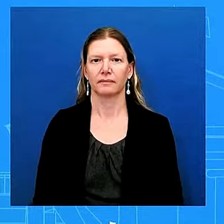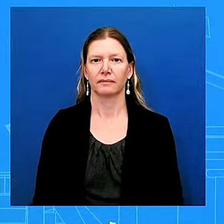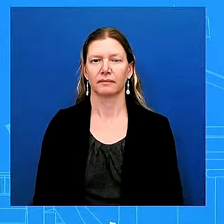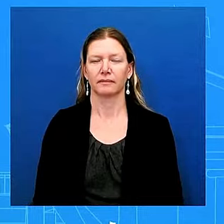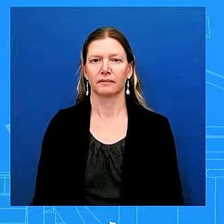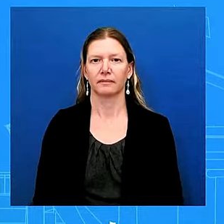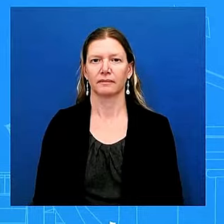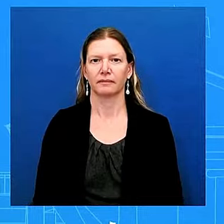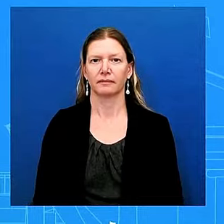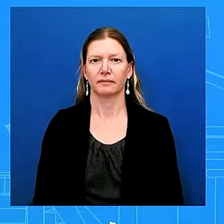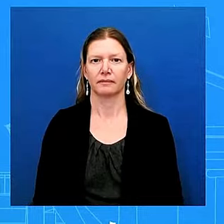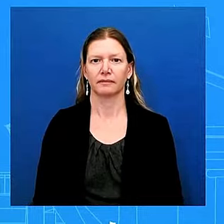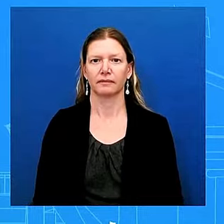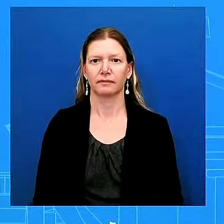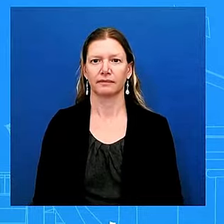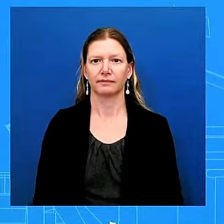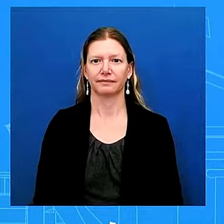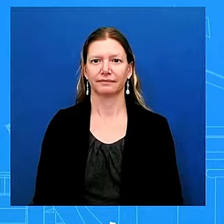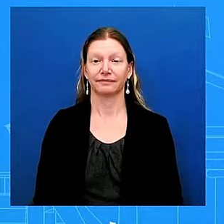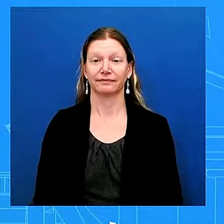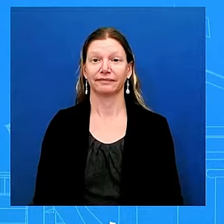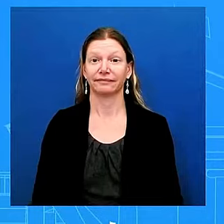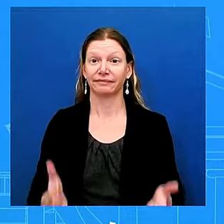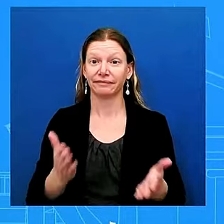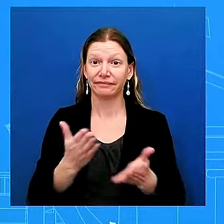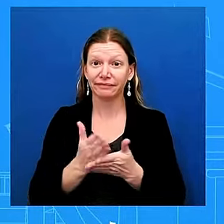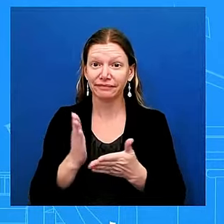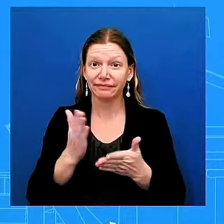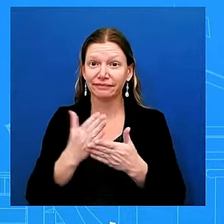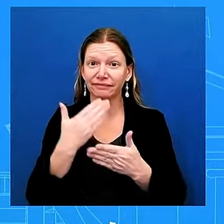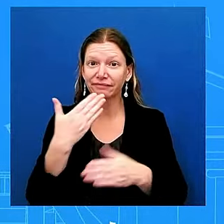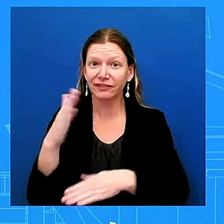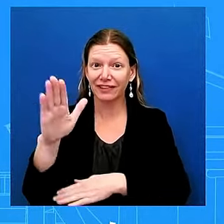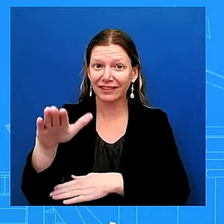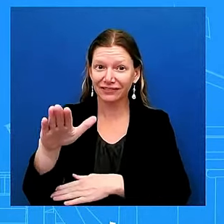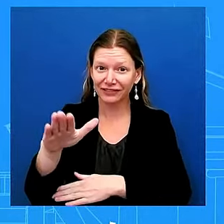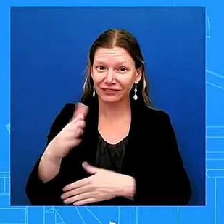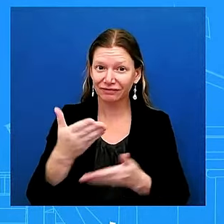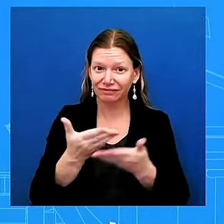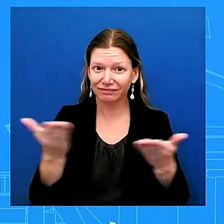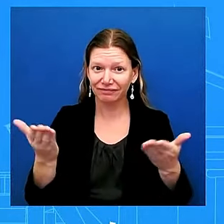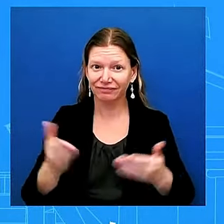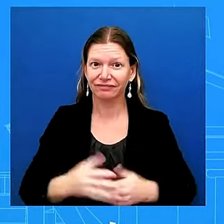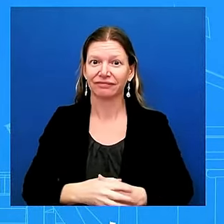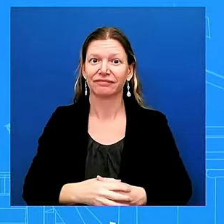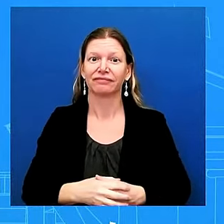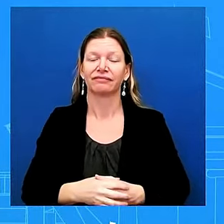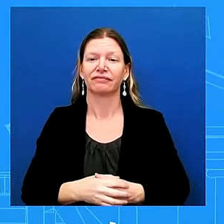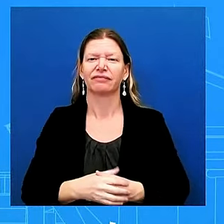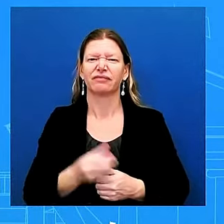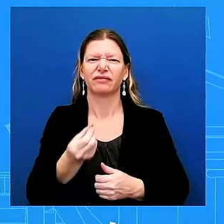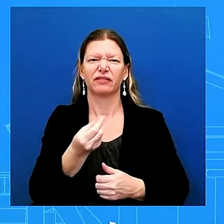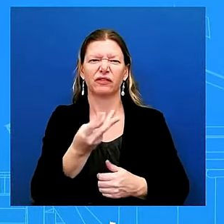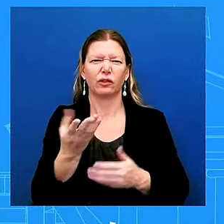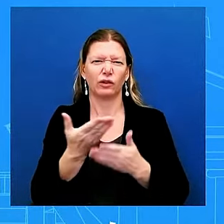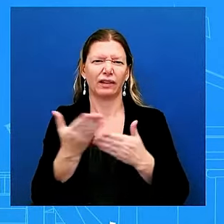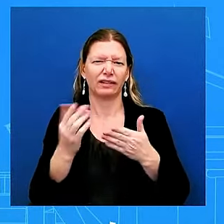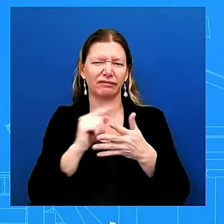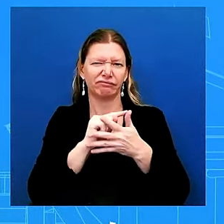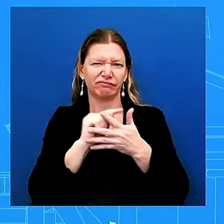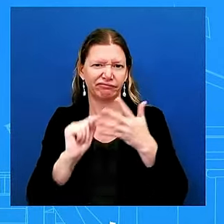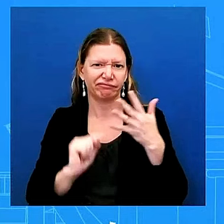all right good afternoon everyone okay a couple things at the top and then we'll get started